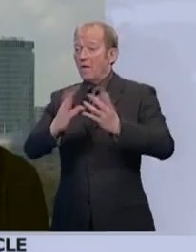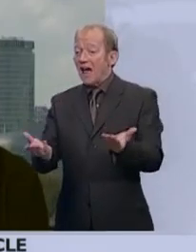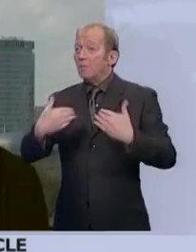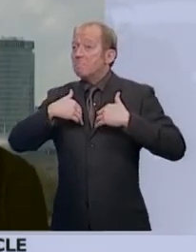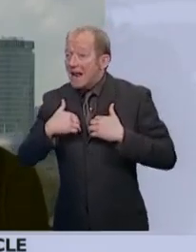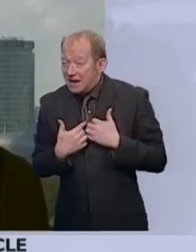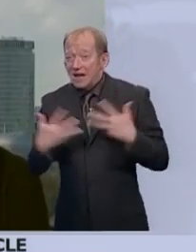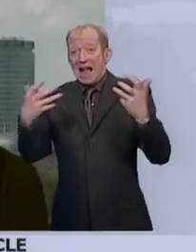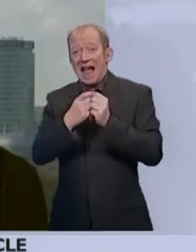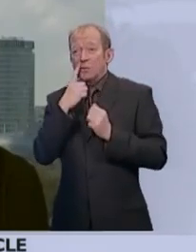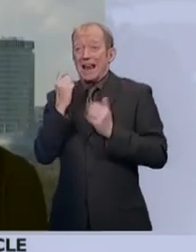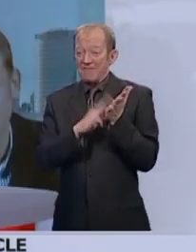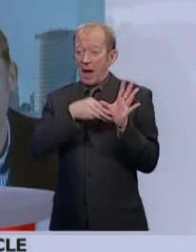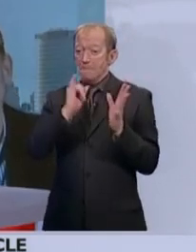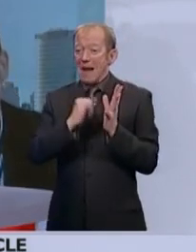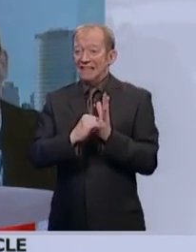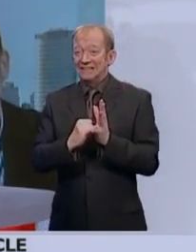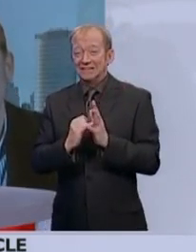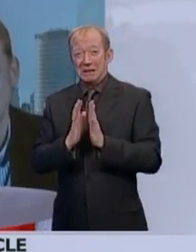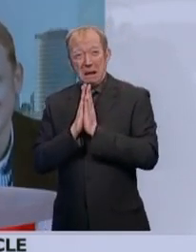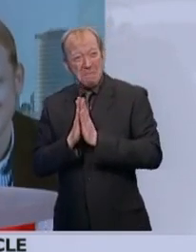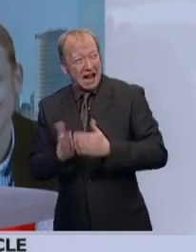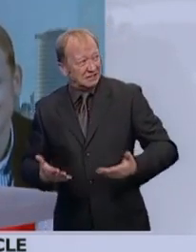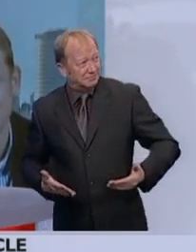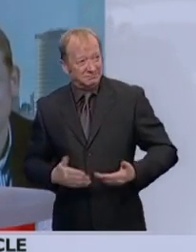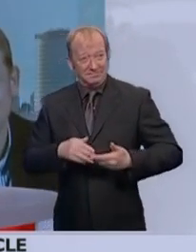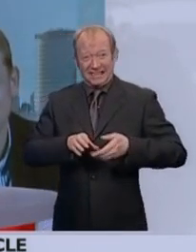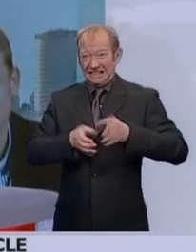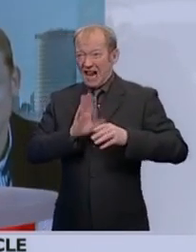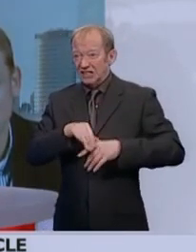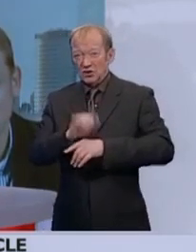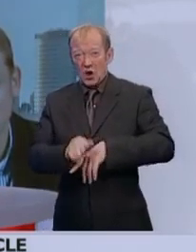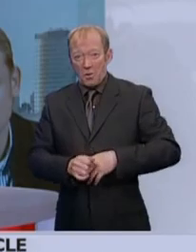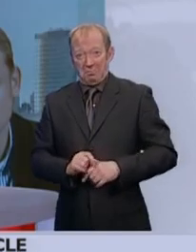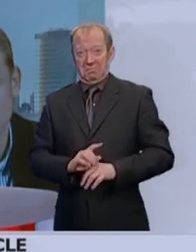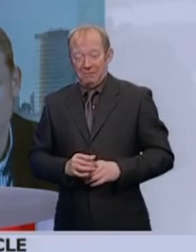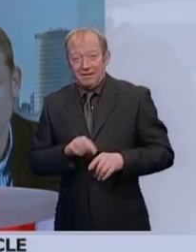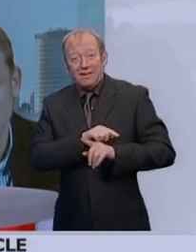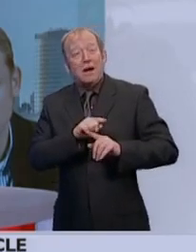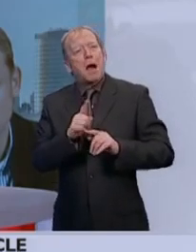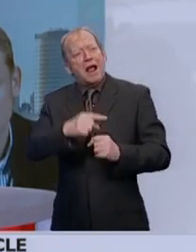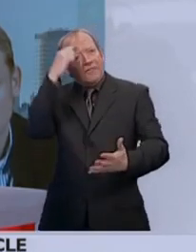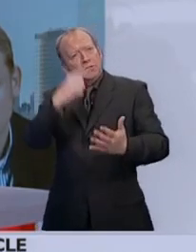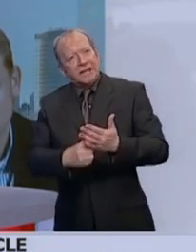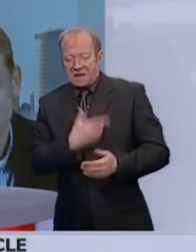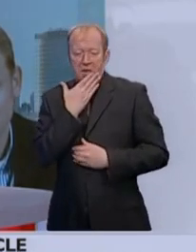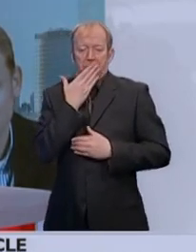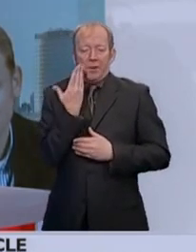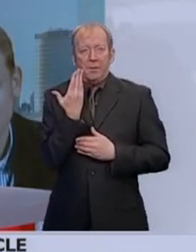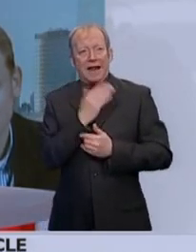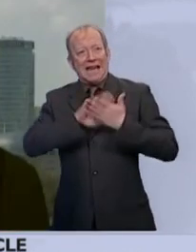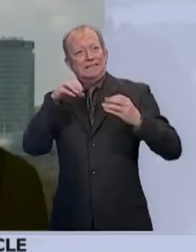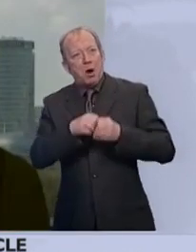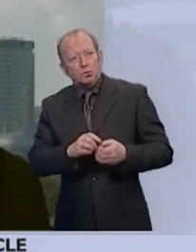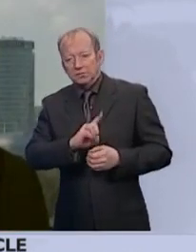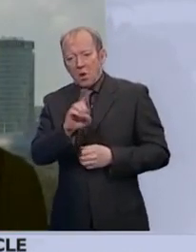how can you have mass? I love it, the fact that there's a particle physicist joke. But what happens if you decide it's not there, then? Don't you have to throw all of your assumptions